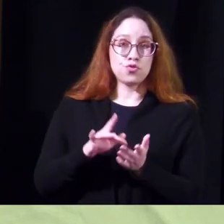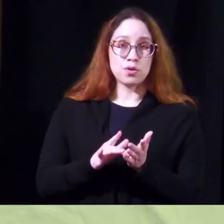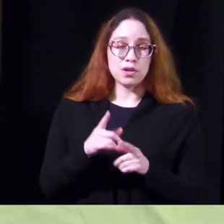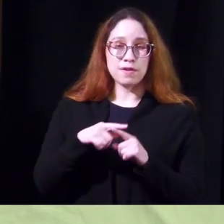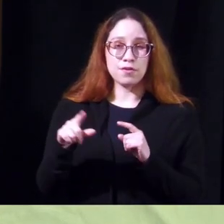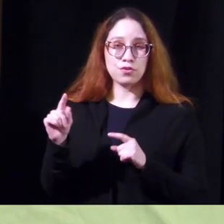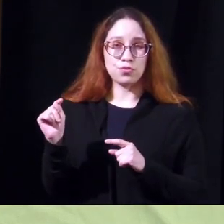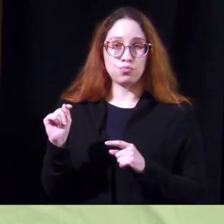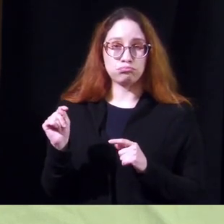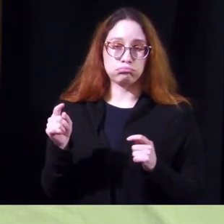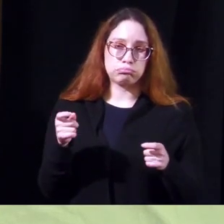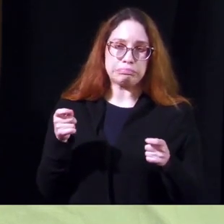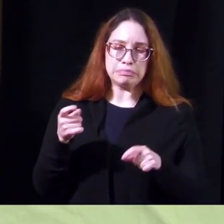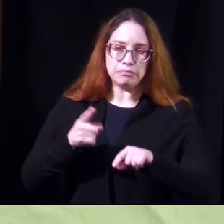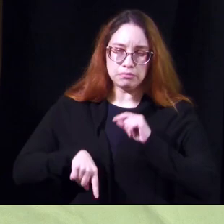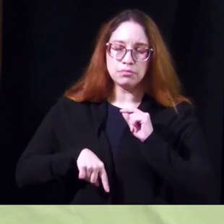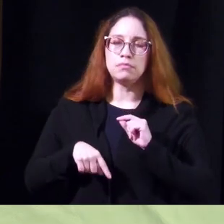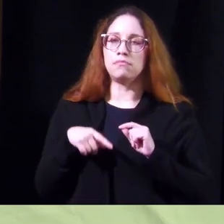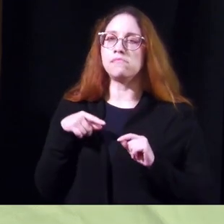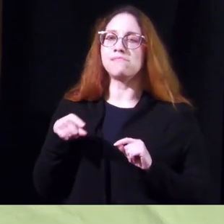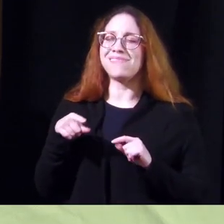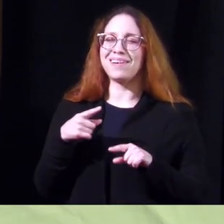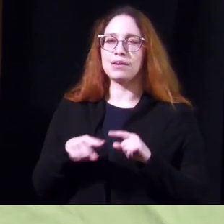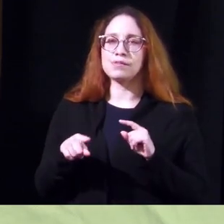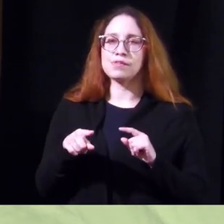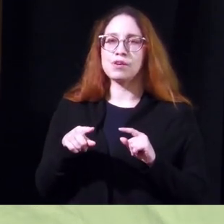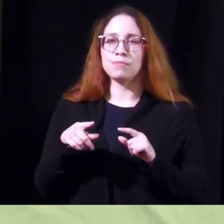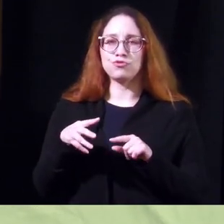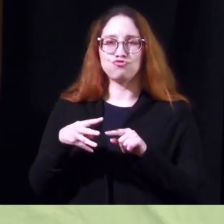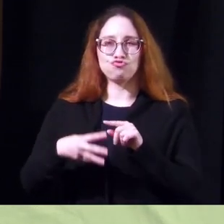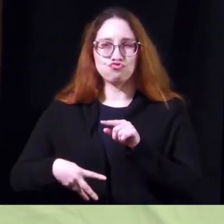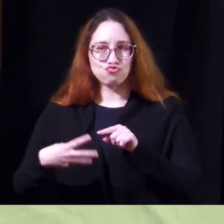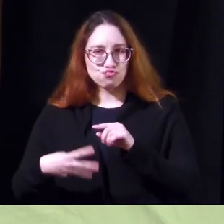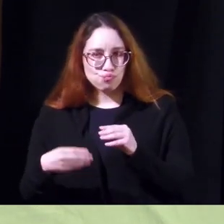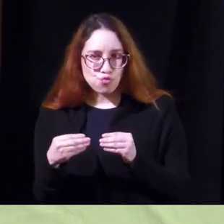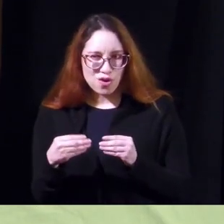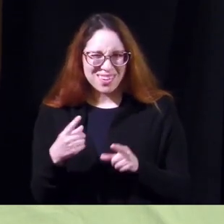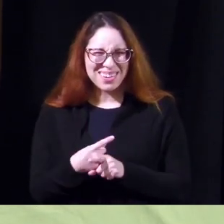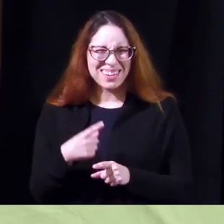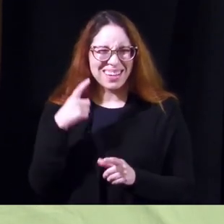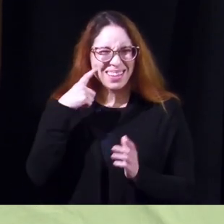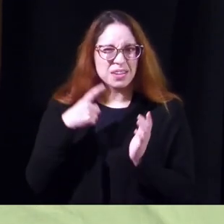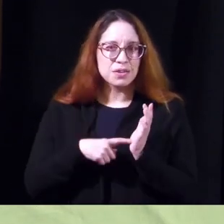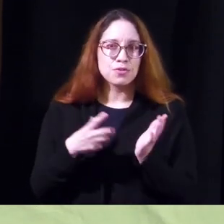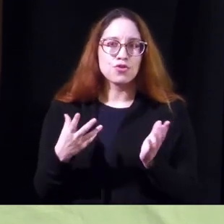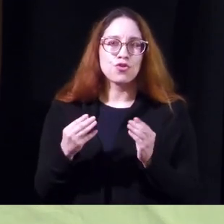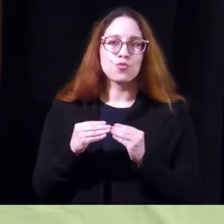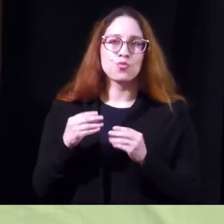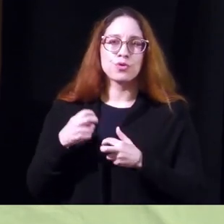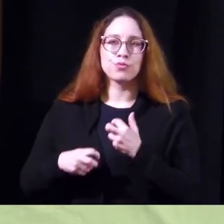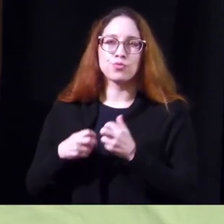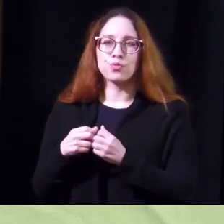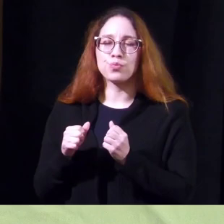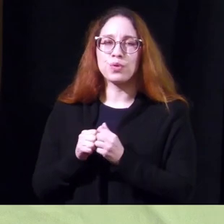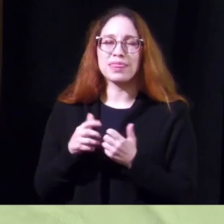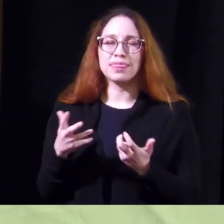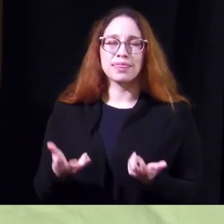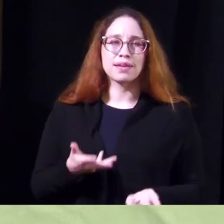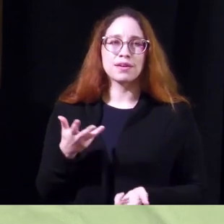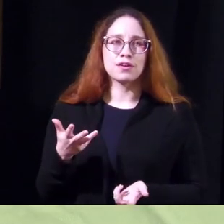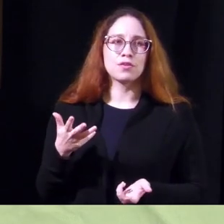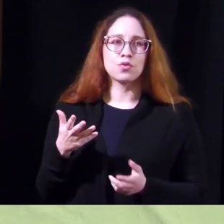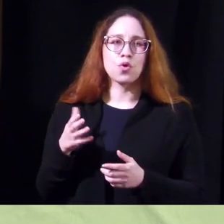for urinary incontinence but when you use them you start to drip more i'm willing to bet you may have more of a problem with uh